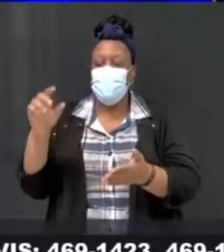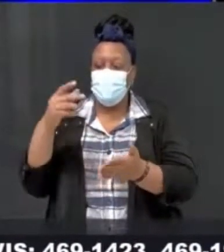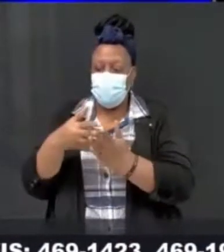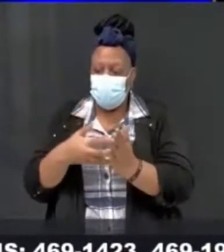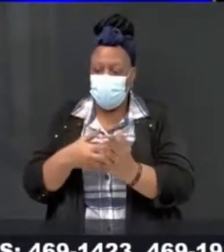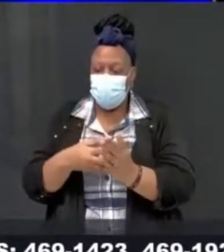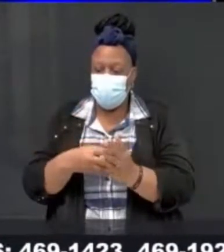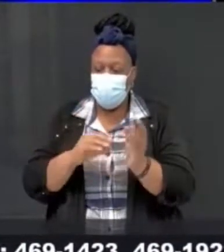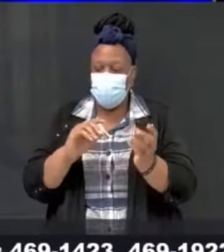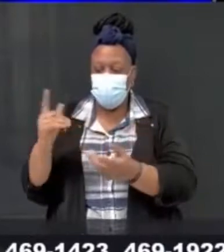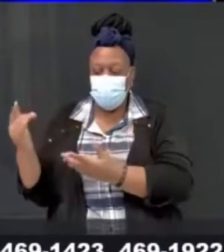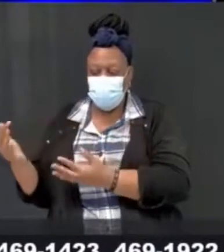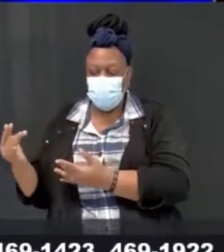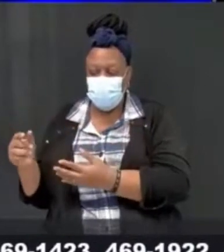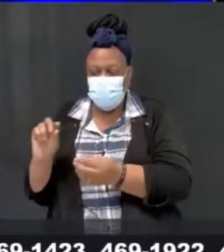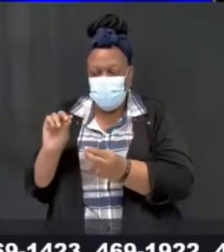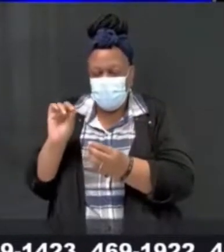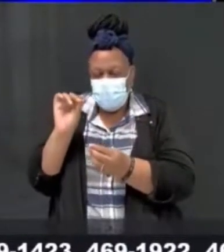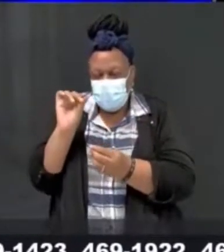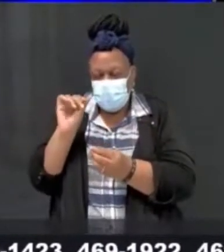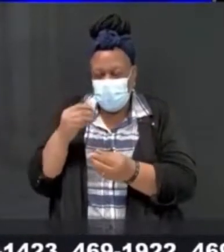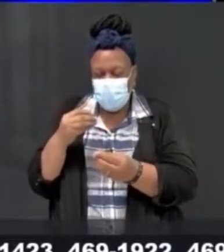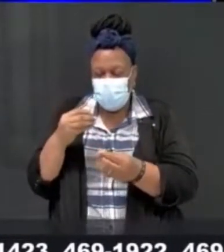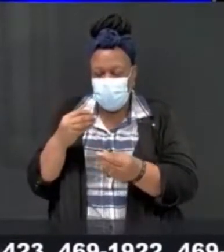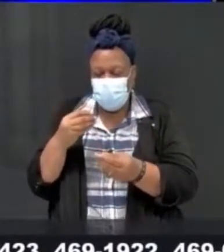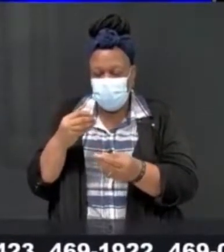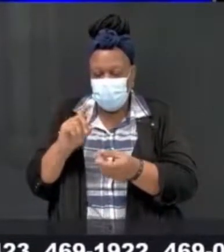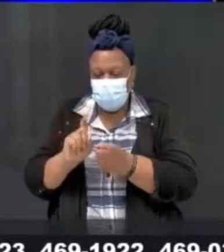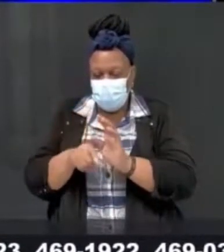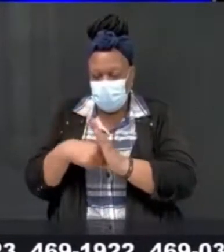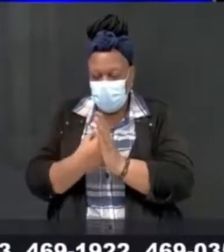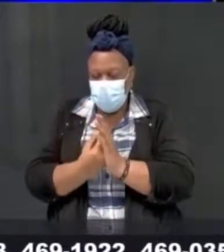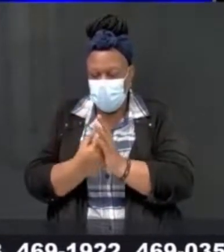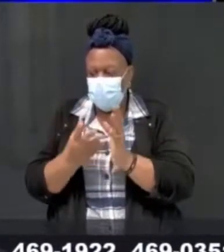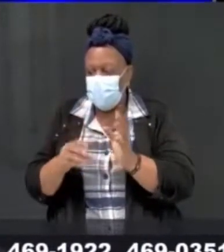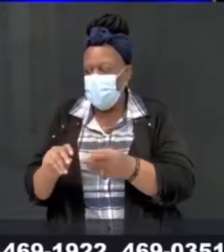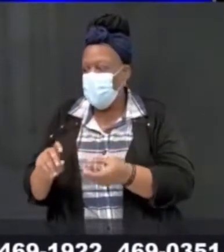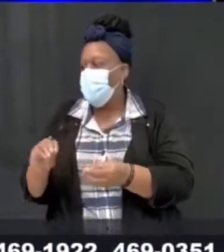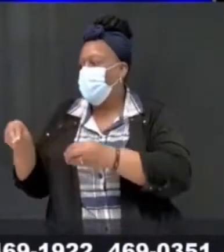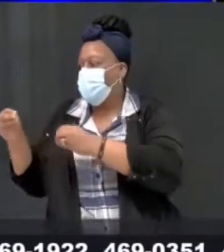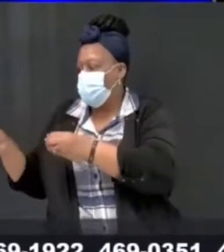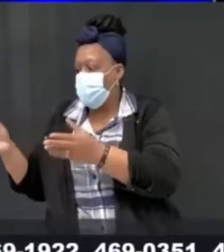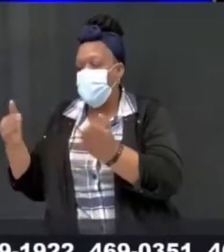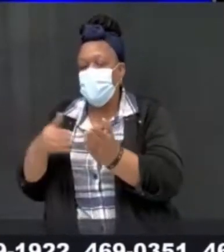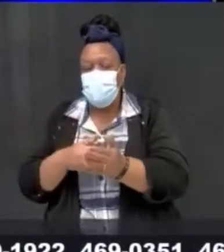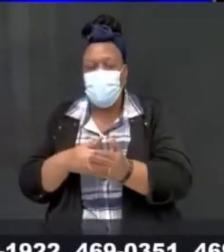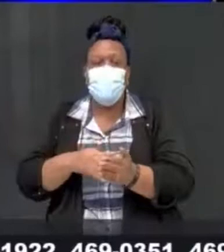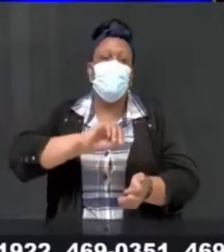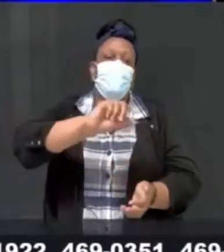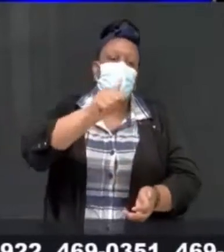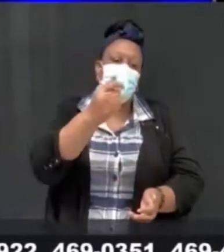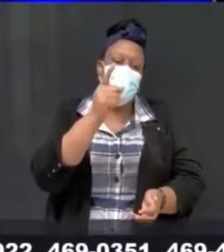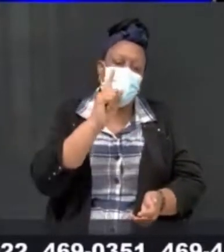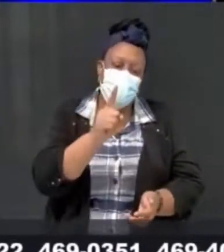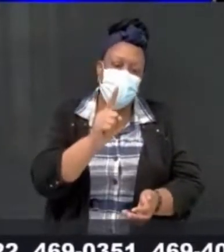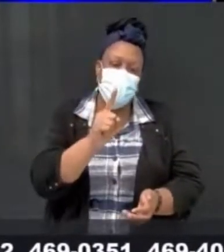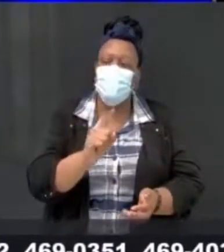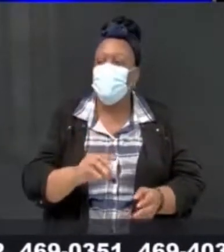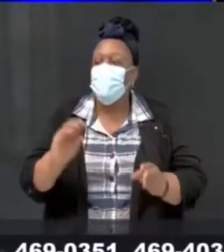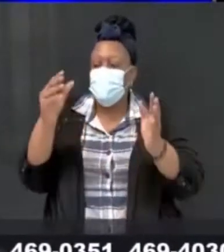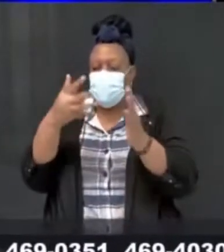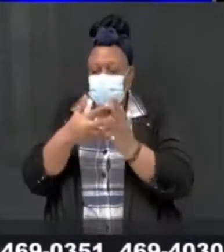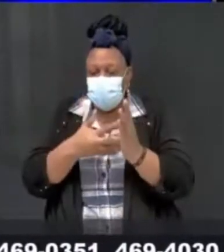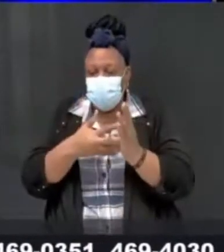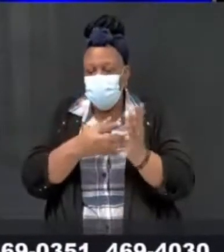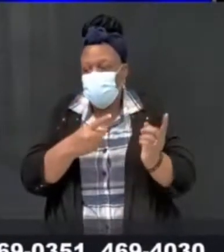have the standard PCR molecular test, which is done in the lab. That can take several hours, and that is the gold standard, and